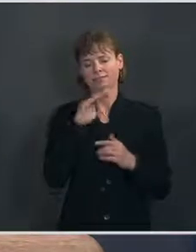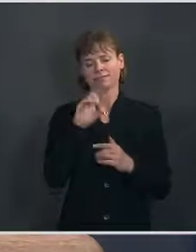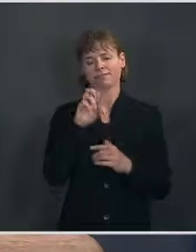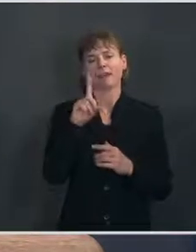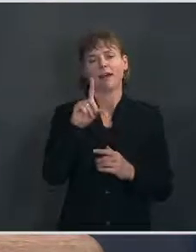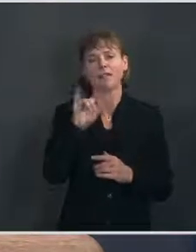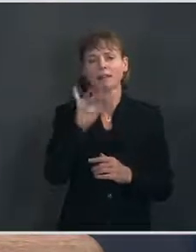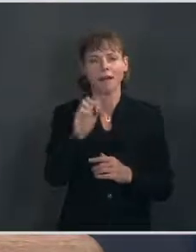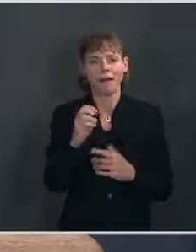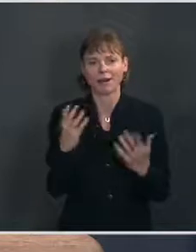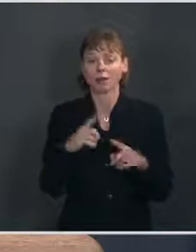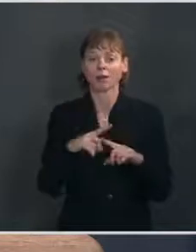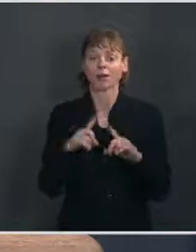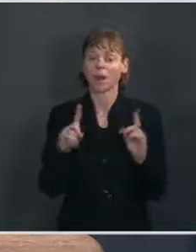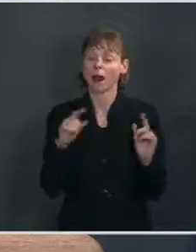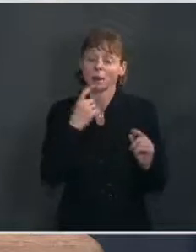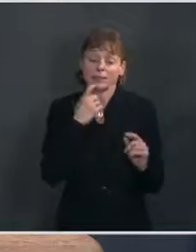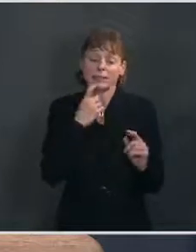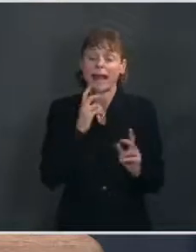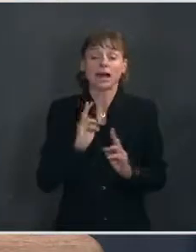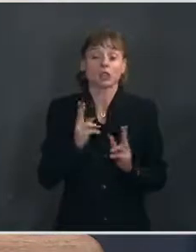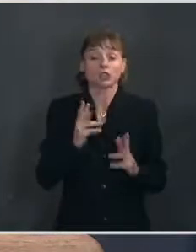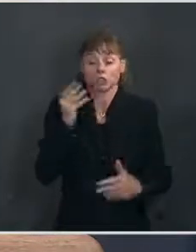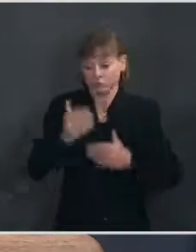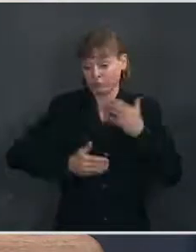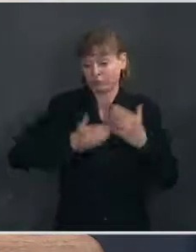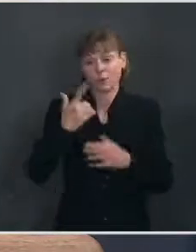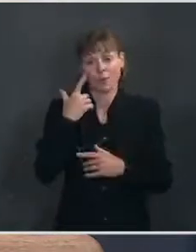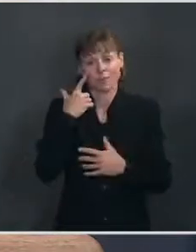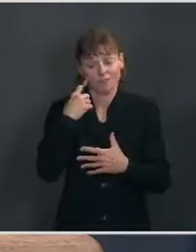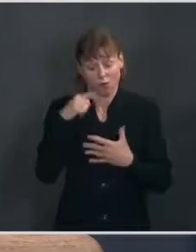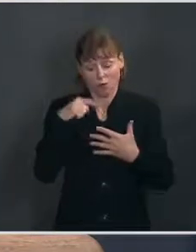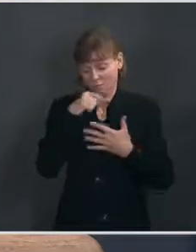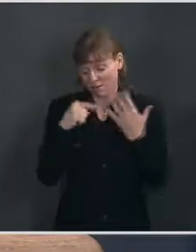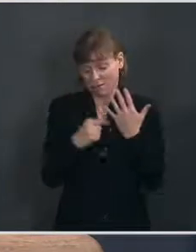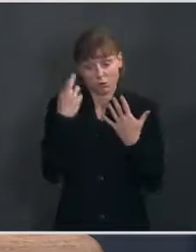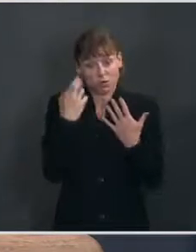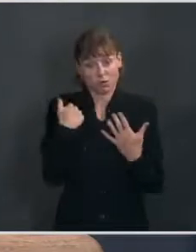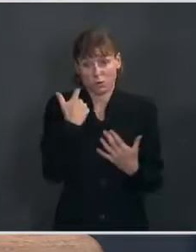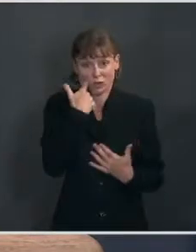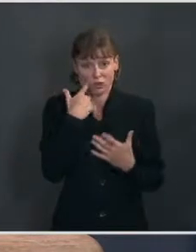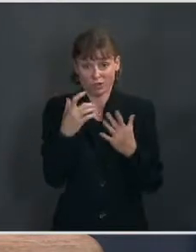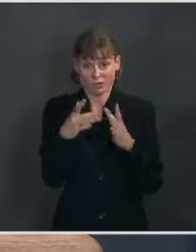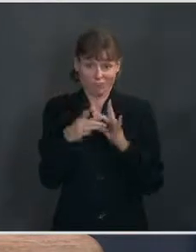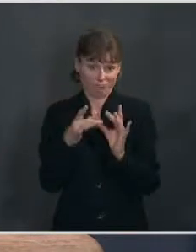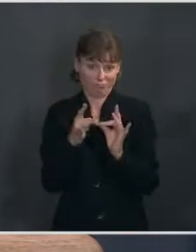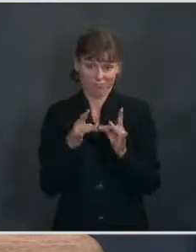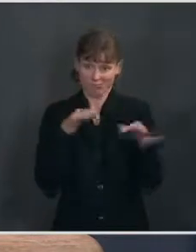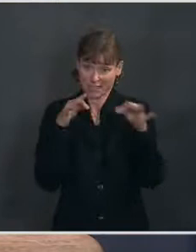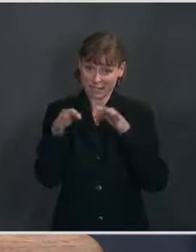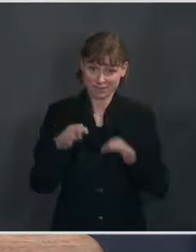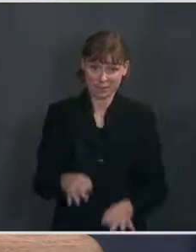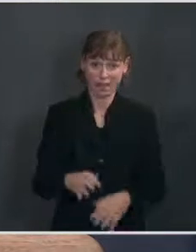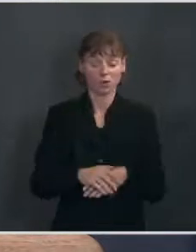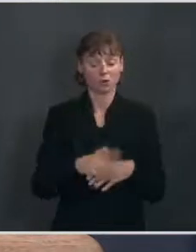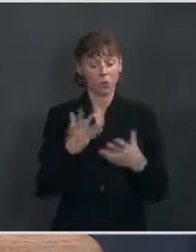it is urgent we move forward for all the reasons we've already been discussing, including the need to ensure families can put food on the table, the need